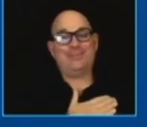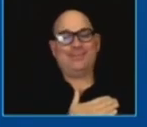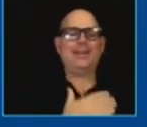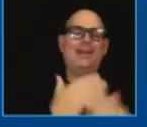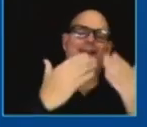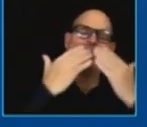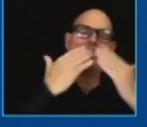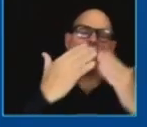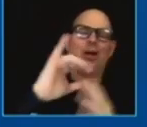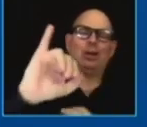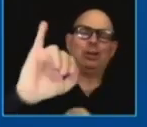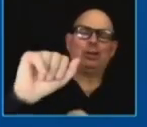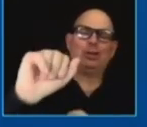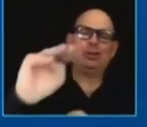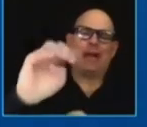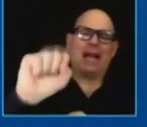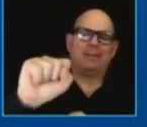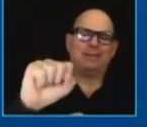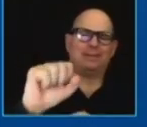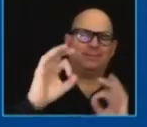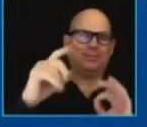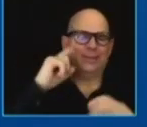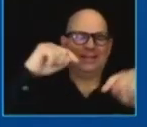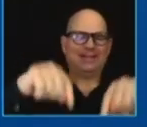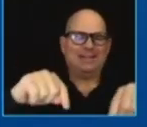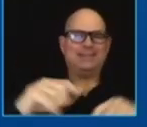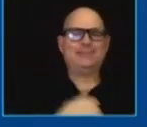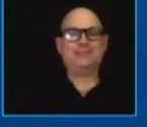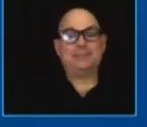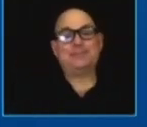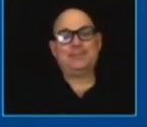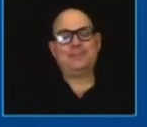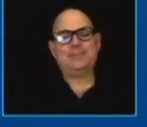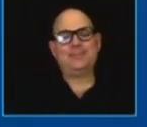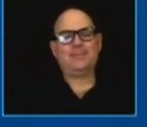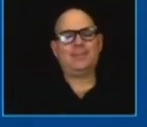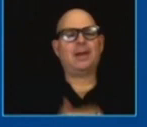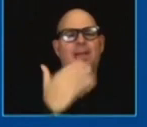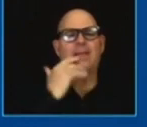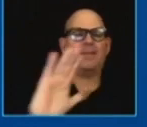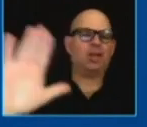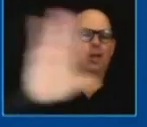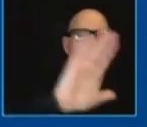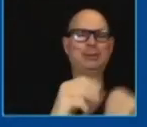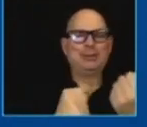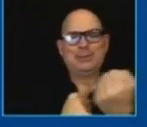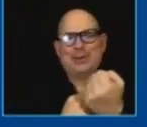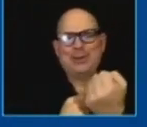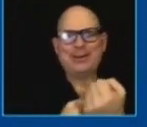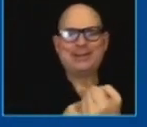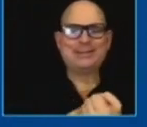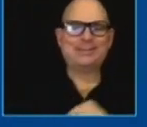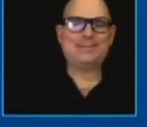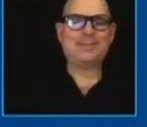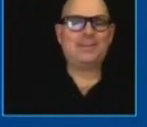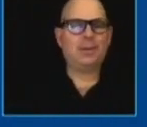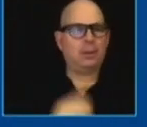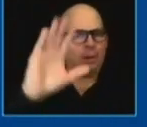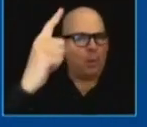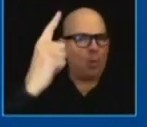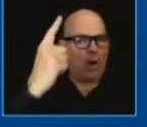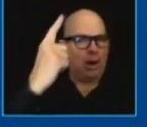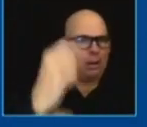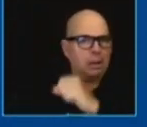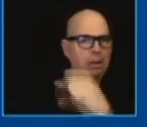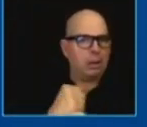you know i want to thank all of you from the bottom of my heart for your support as we make mark one year in office although sometimes it seems